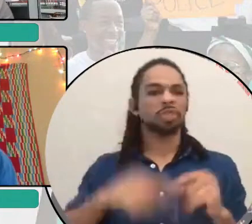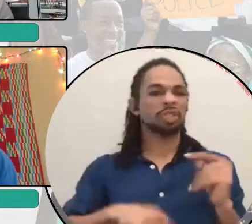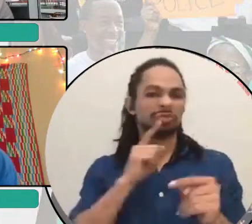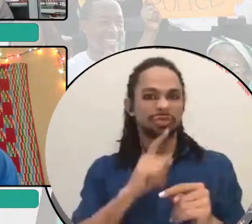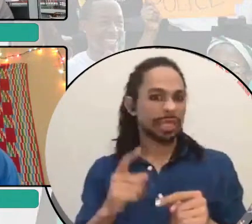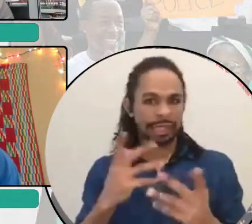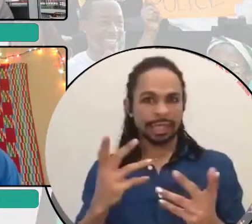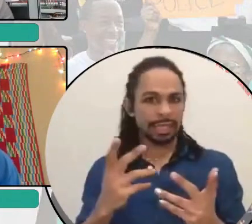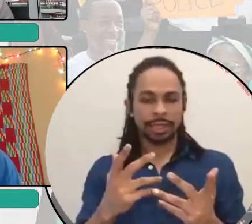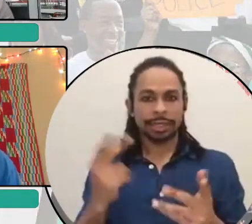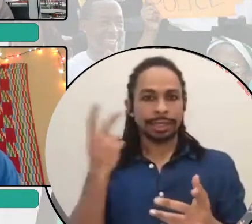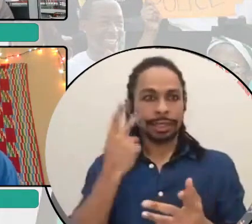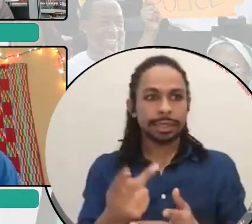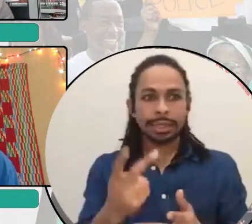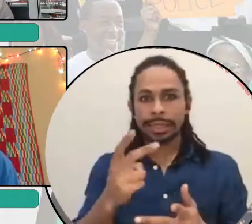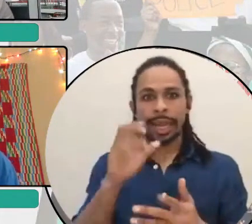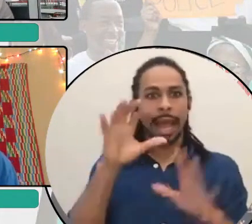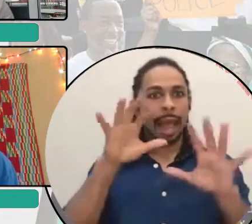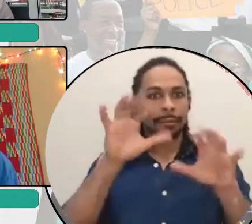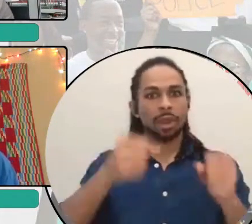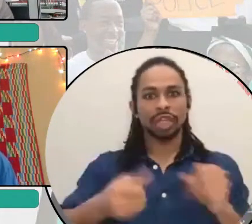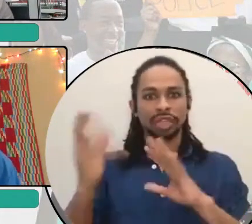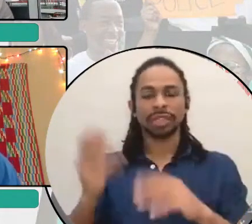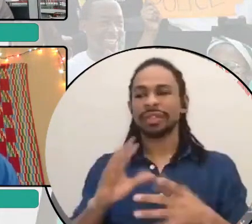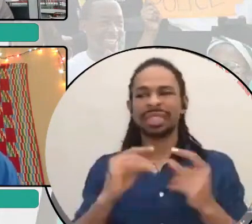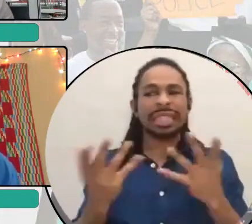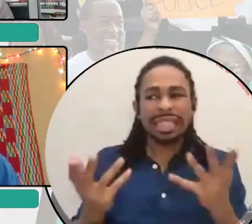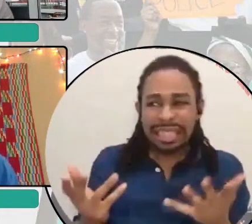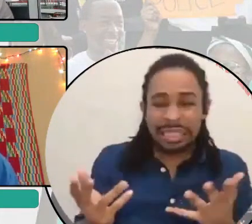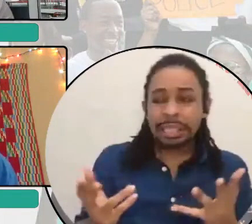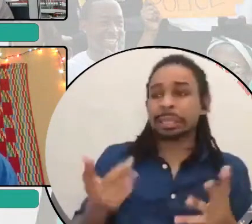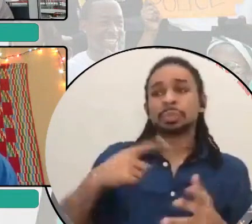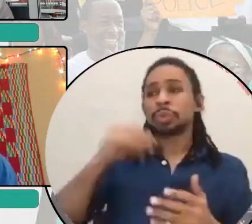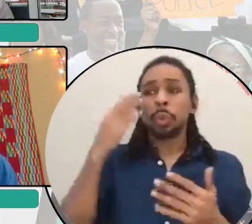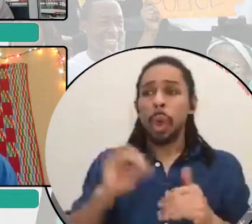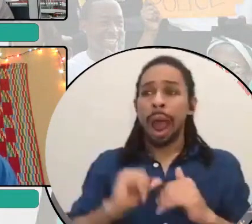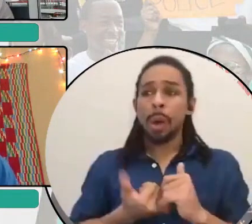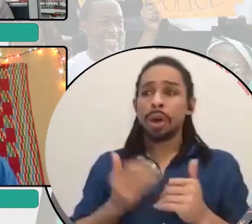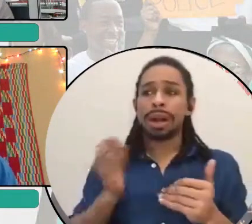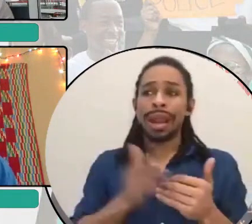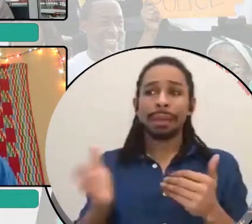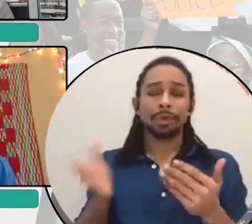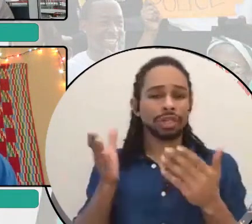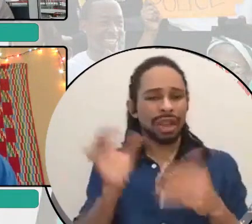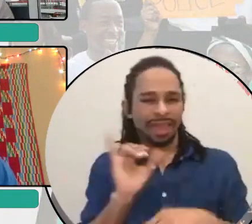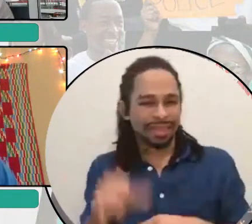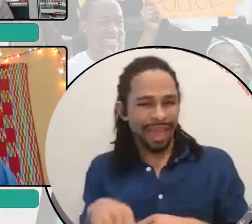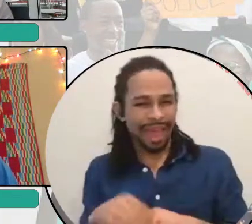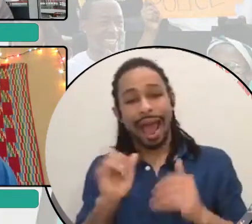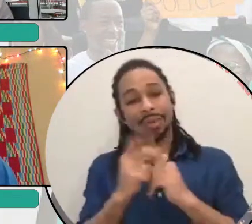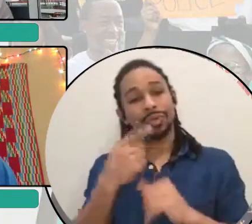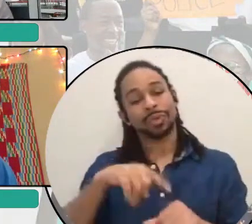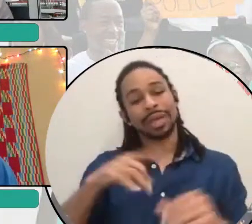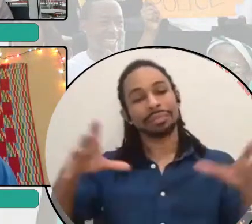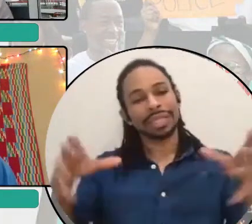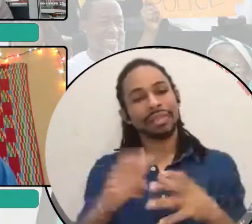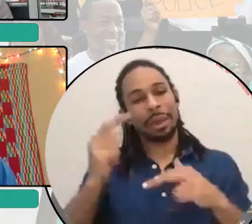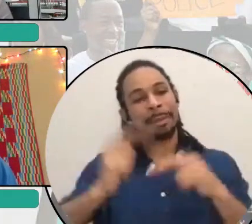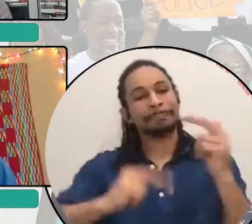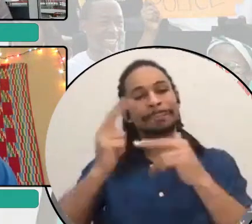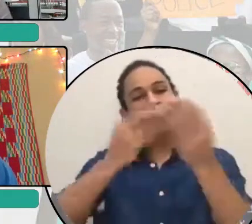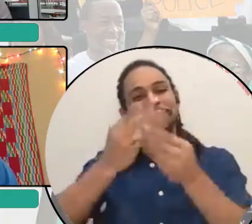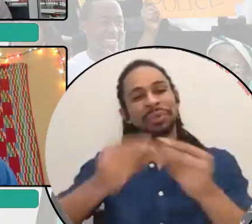they're like, we don't know our neighbors like that, you know? So how do we come together and build solutions if we're not coming together on a